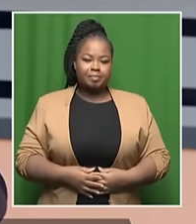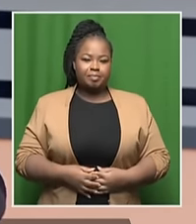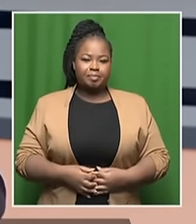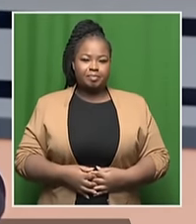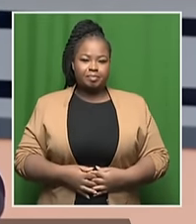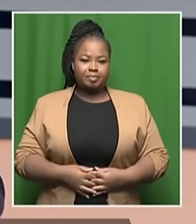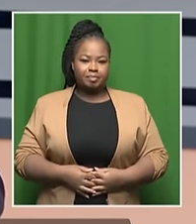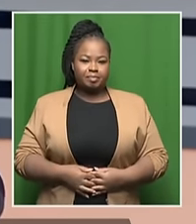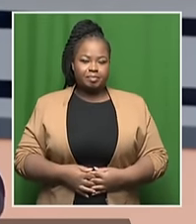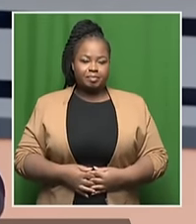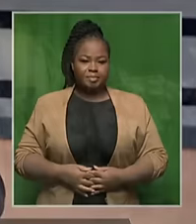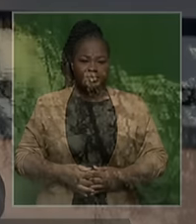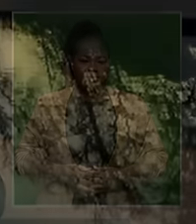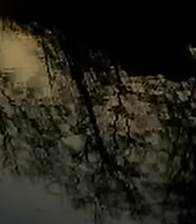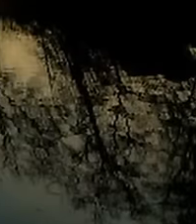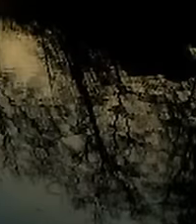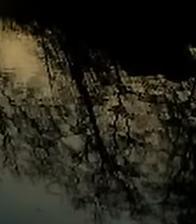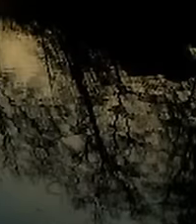continues.